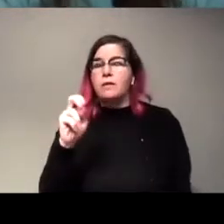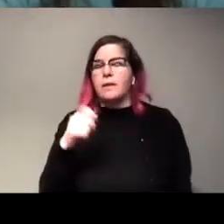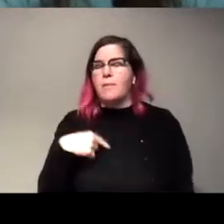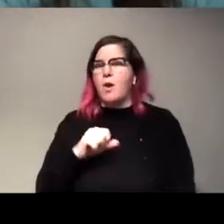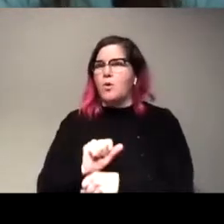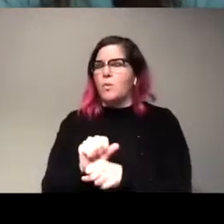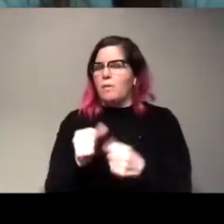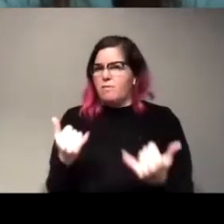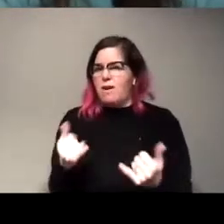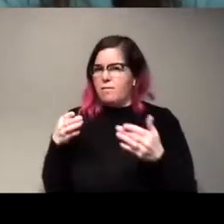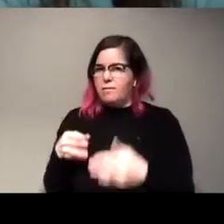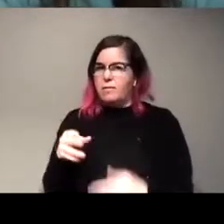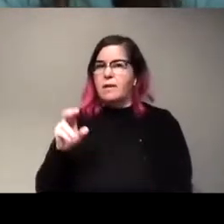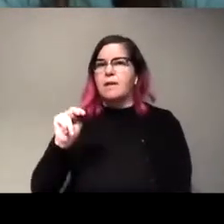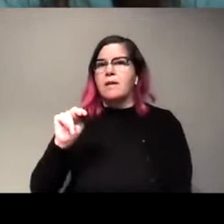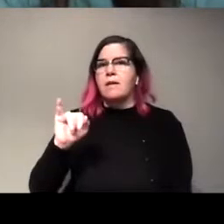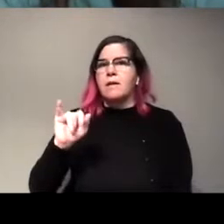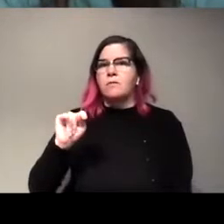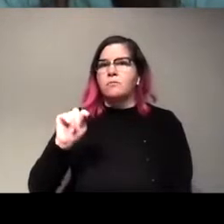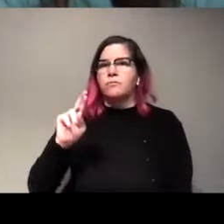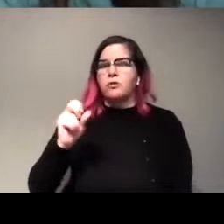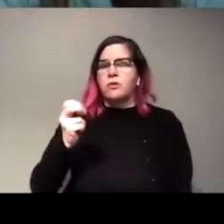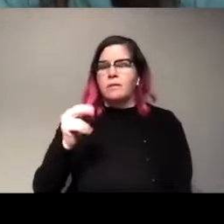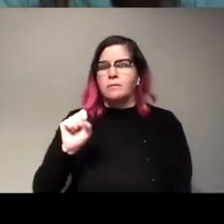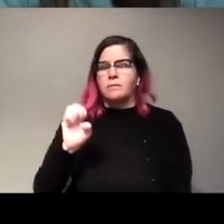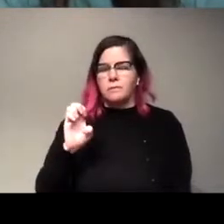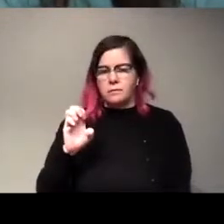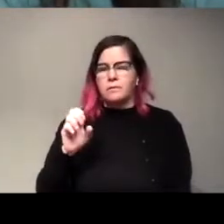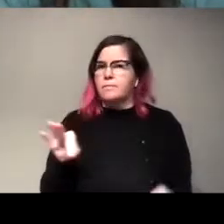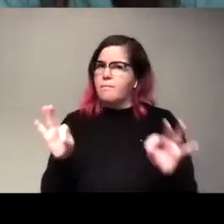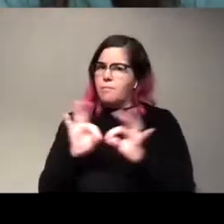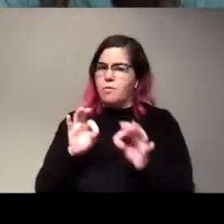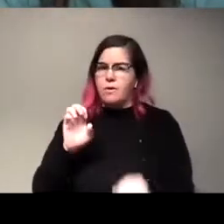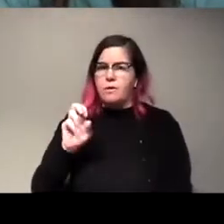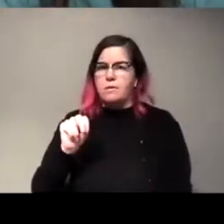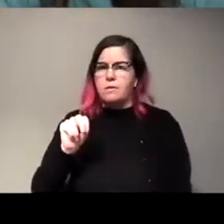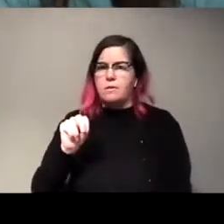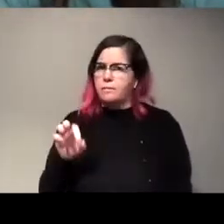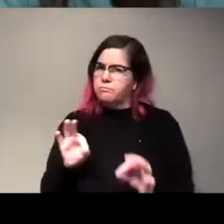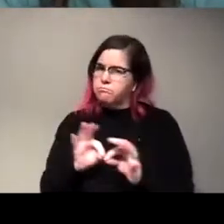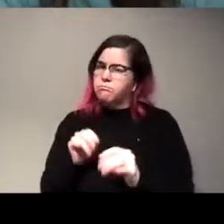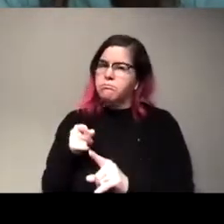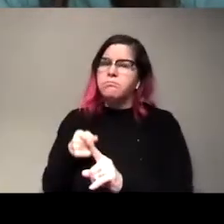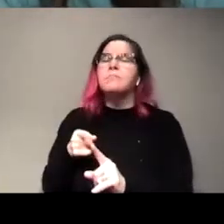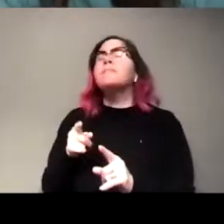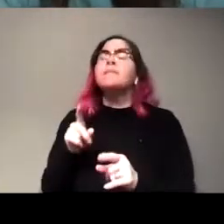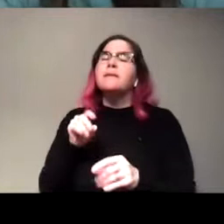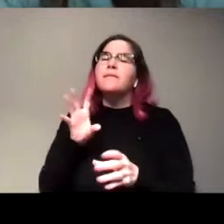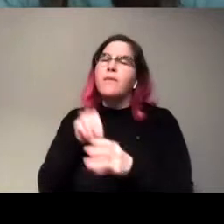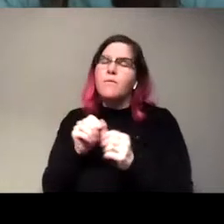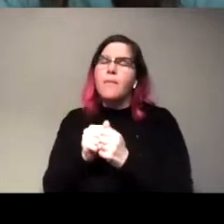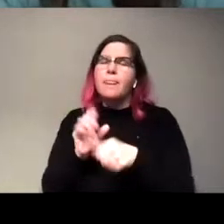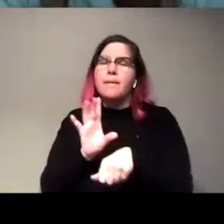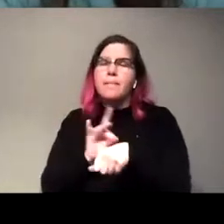now is called nitrogenase. Now it's a very, very important enzyme. So that is the enzyme in bacteria that takes